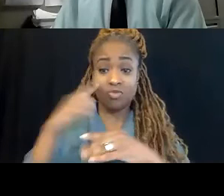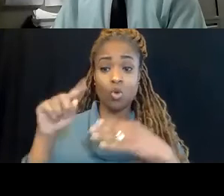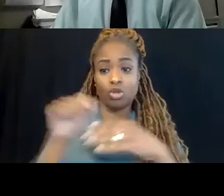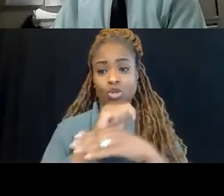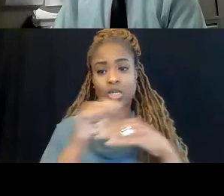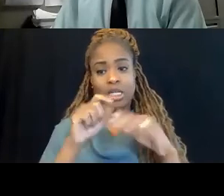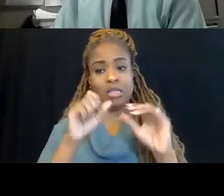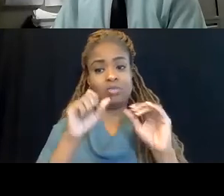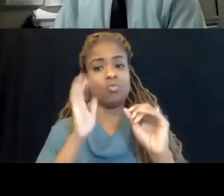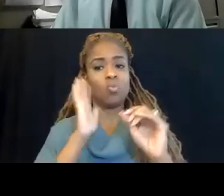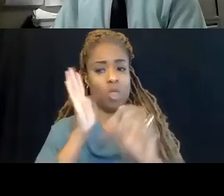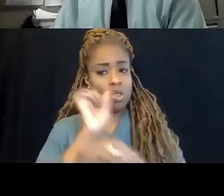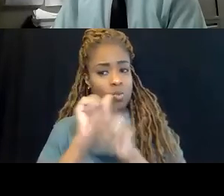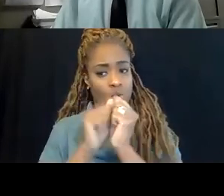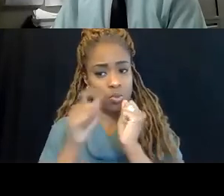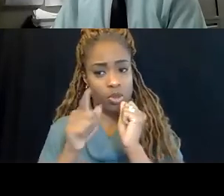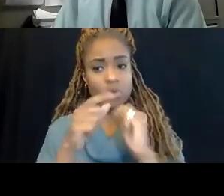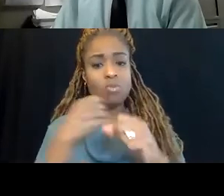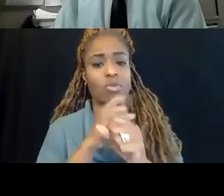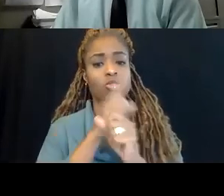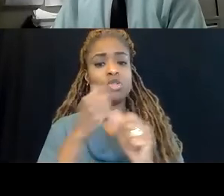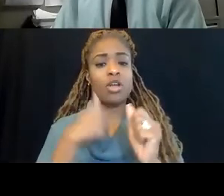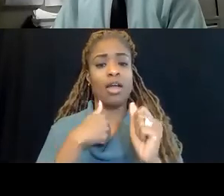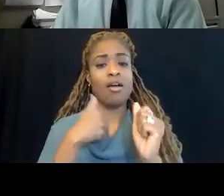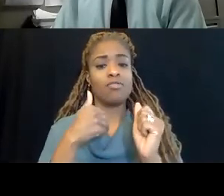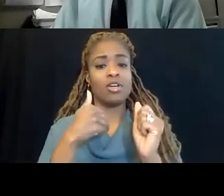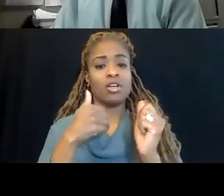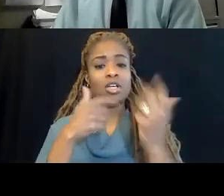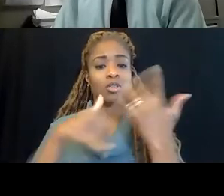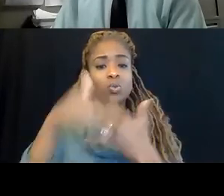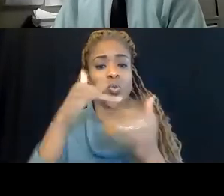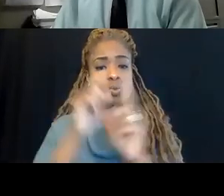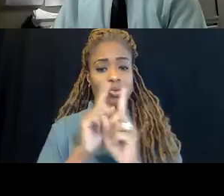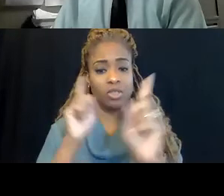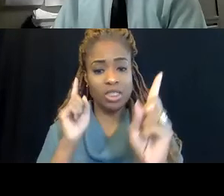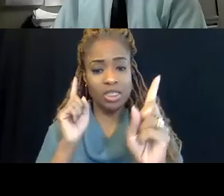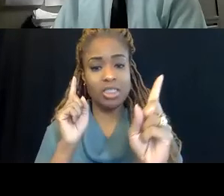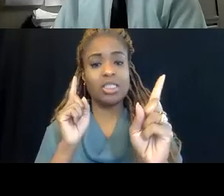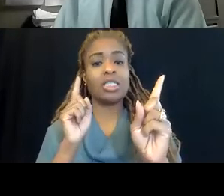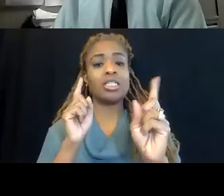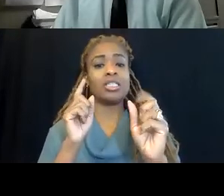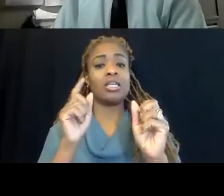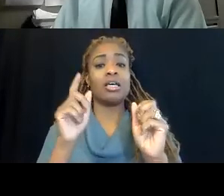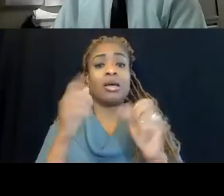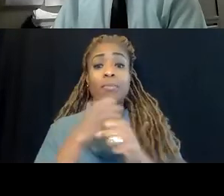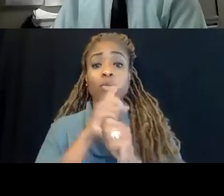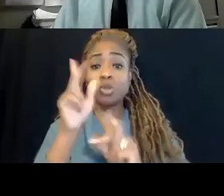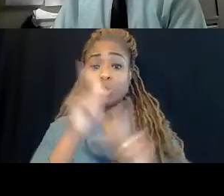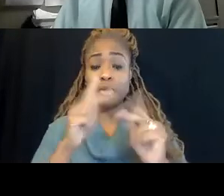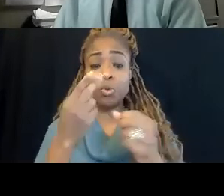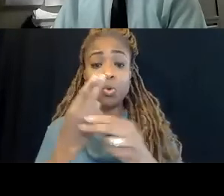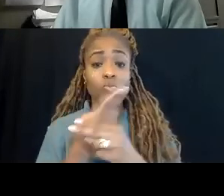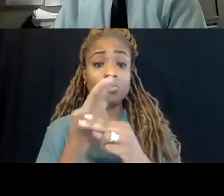We'll work with you and make sure we've got social distancing, that people are wearing their masks, that,